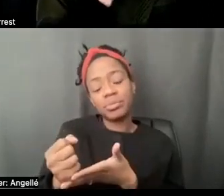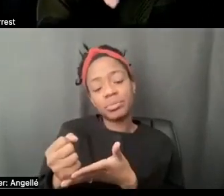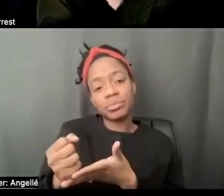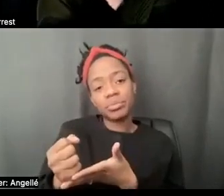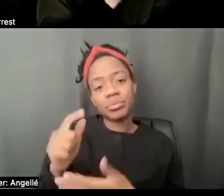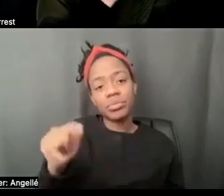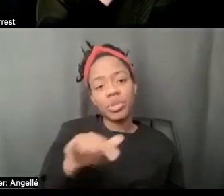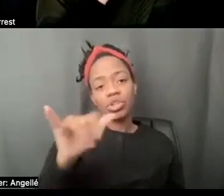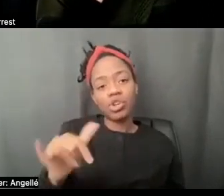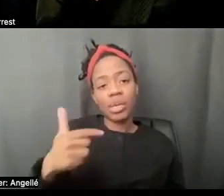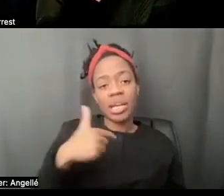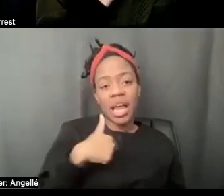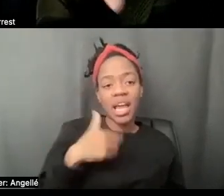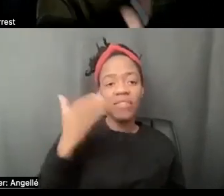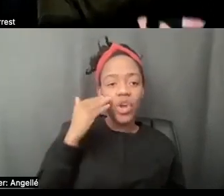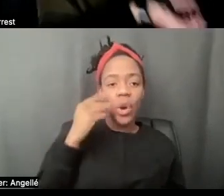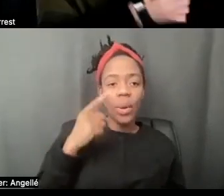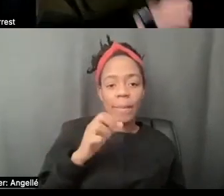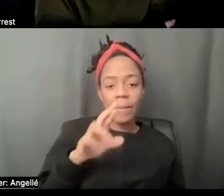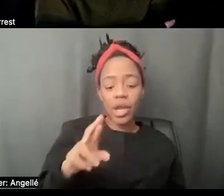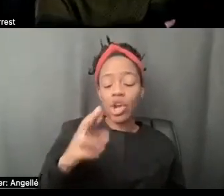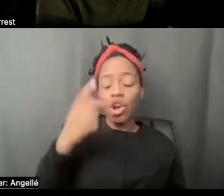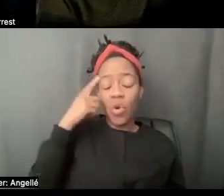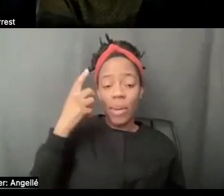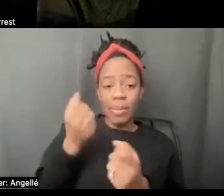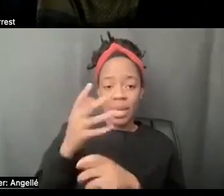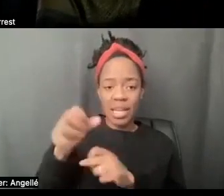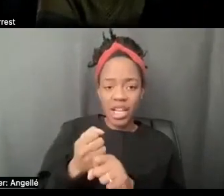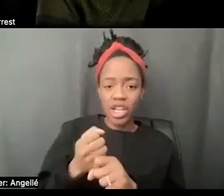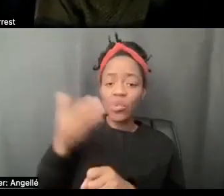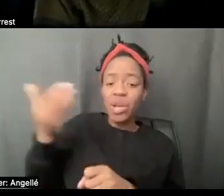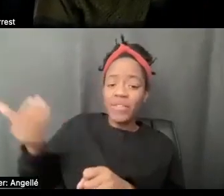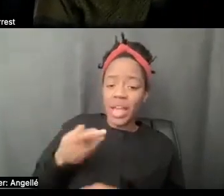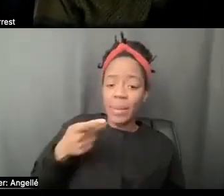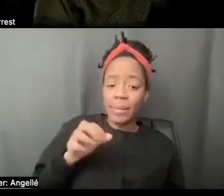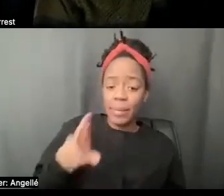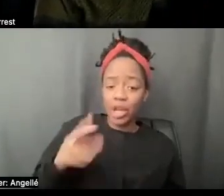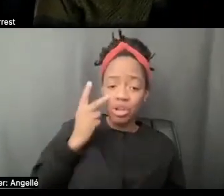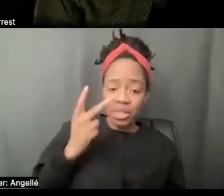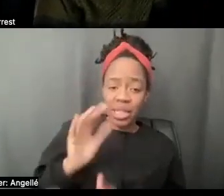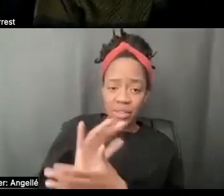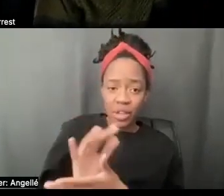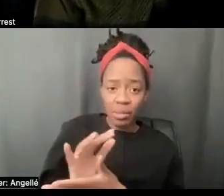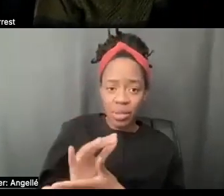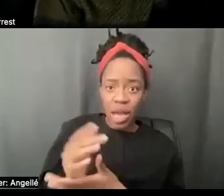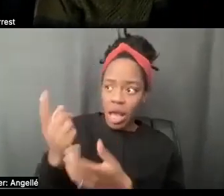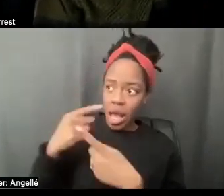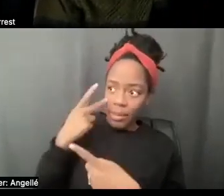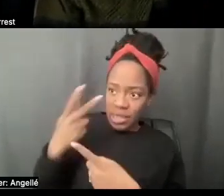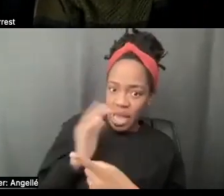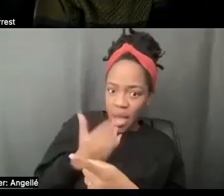Toby and I have known Peter fairly for years. I invited Peter to come see the film, you know, see what we did.